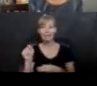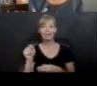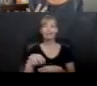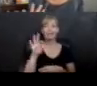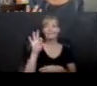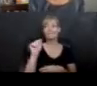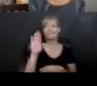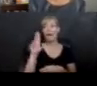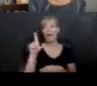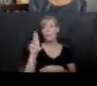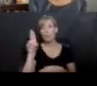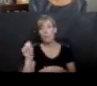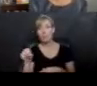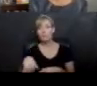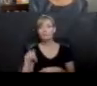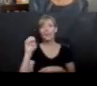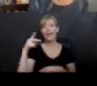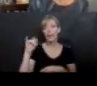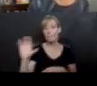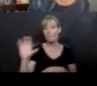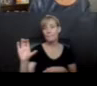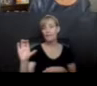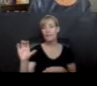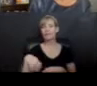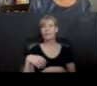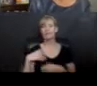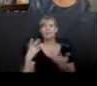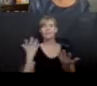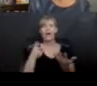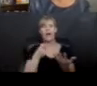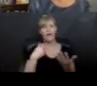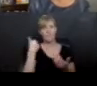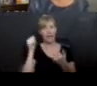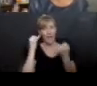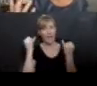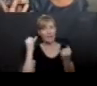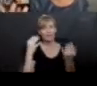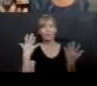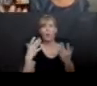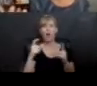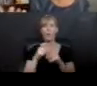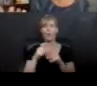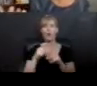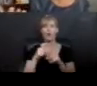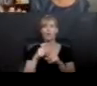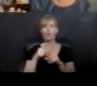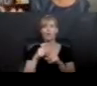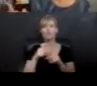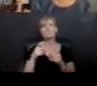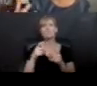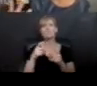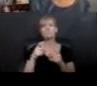It was epic. Do you have any ideas that you want to share for words that mean about the same thing as great,